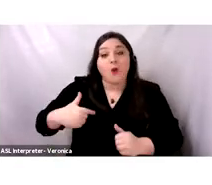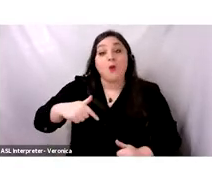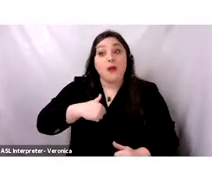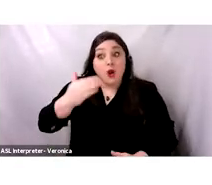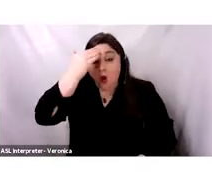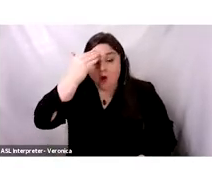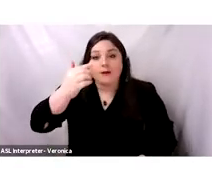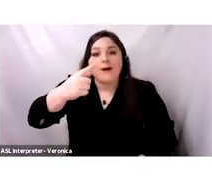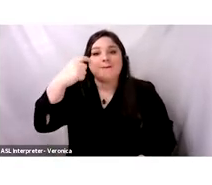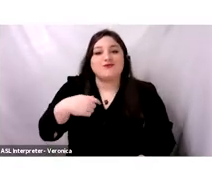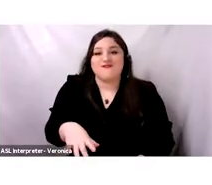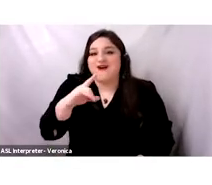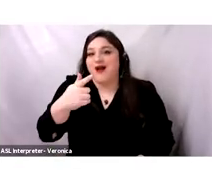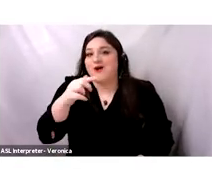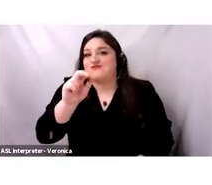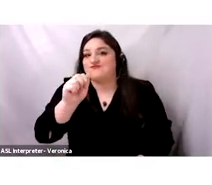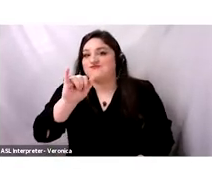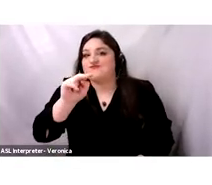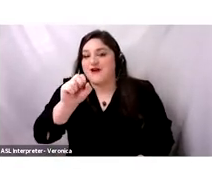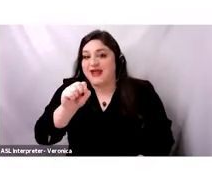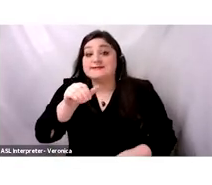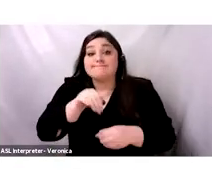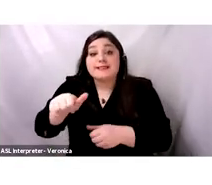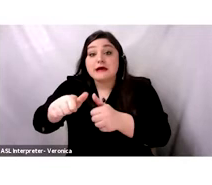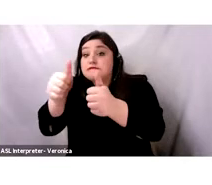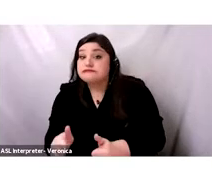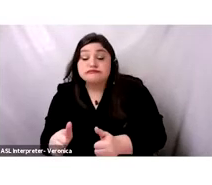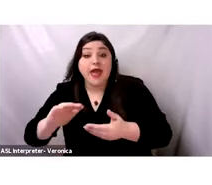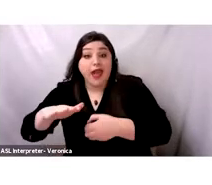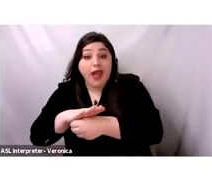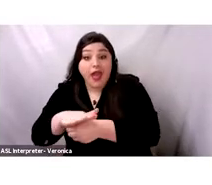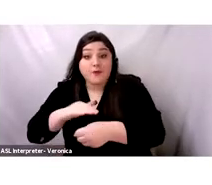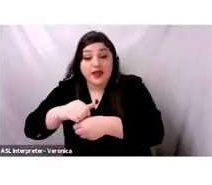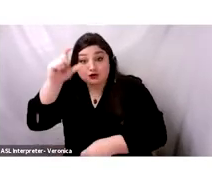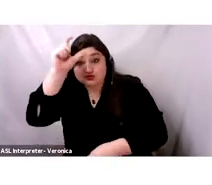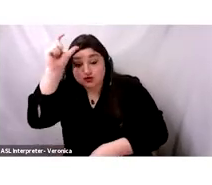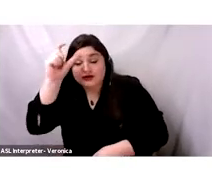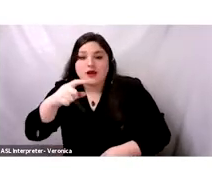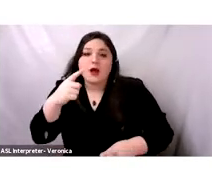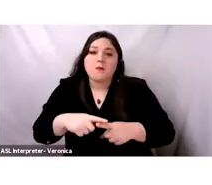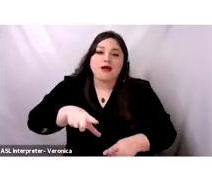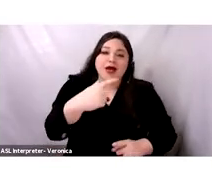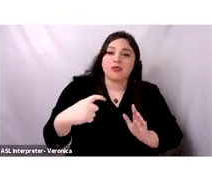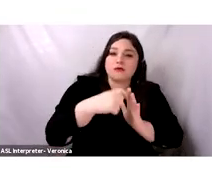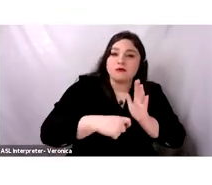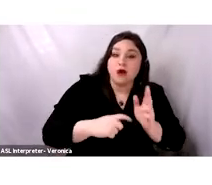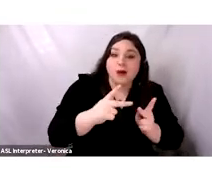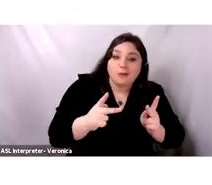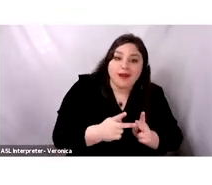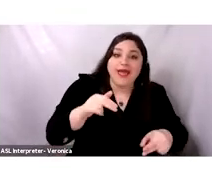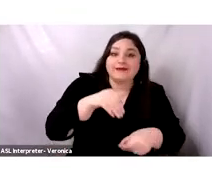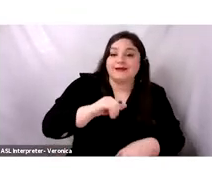in the Neolithic site of Çatalhöyük in present-day Turkey, or in many archaeological sites in Iraq,